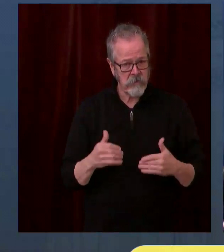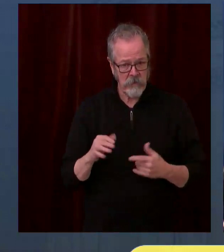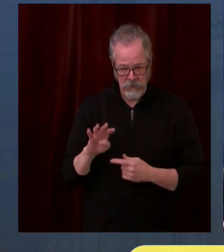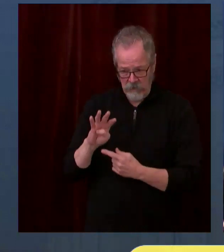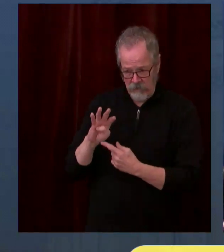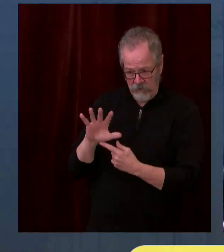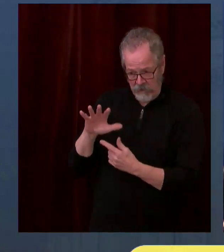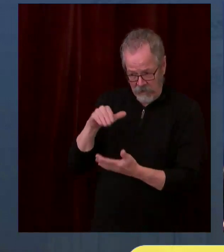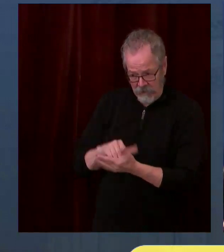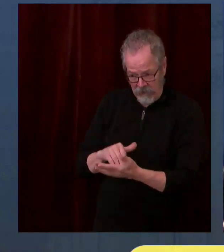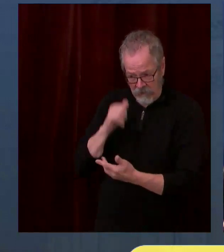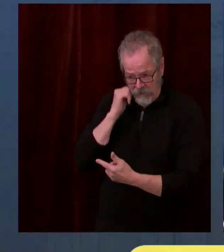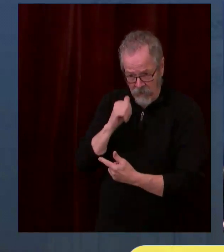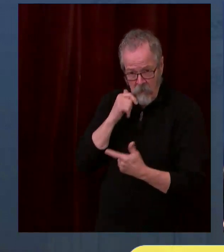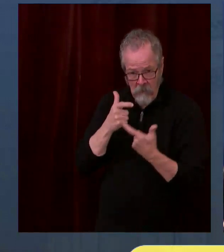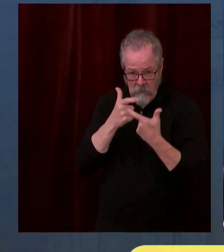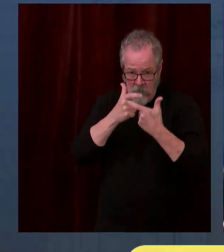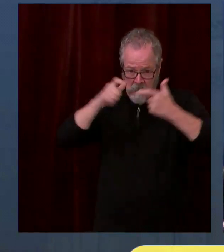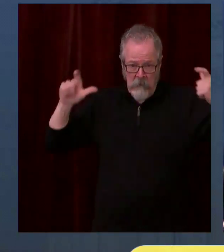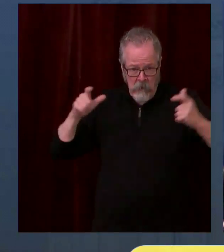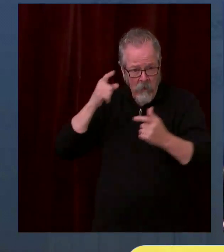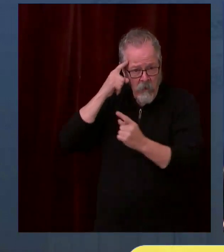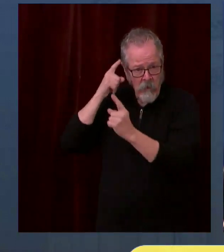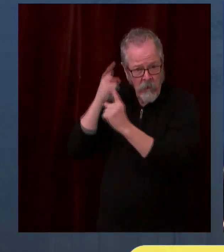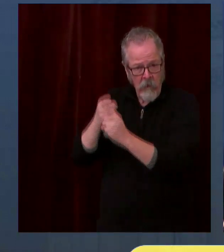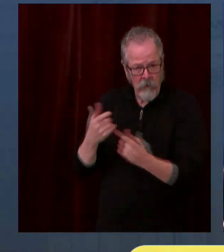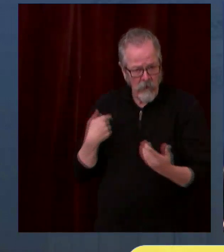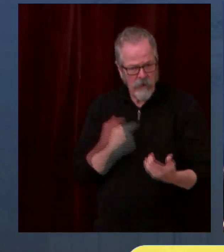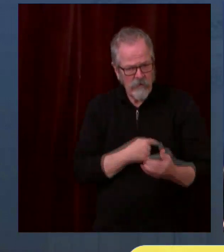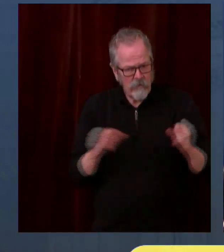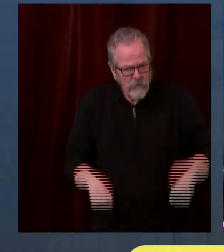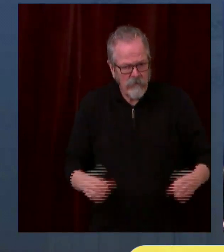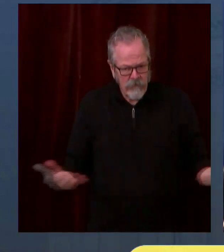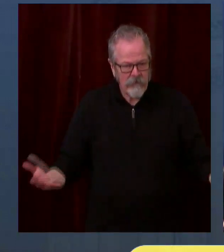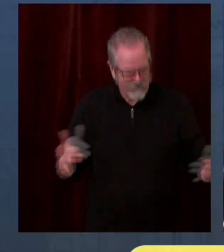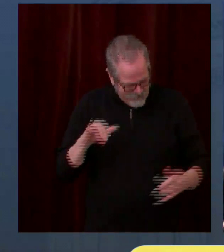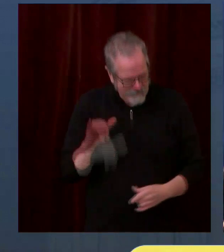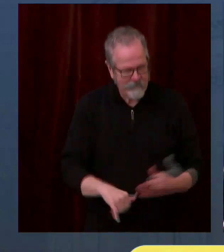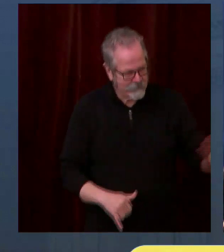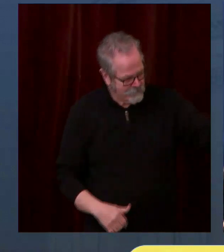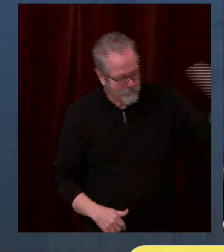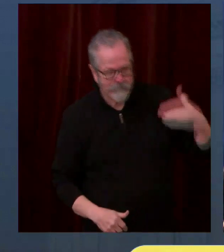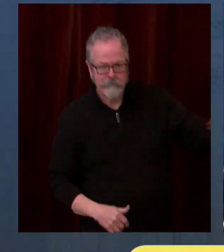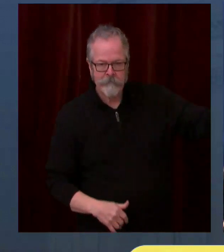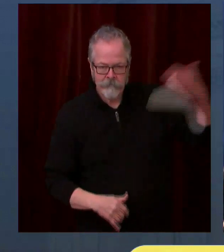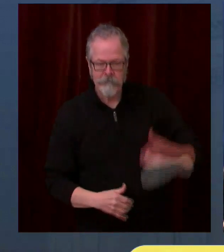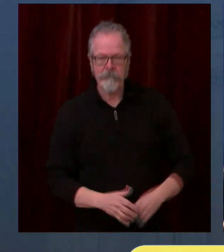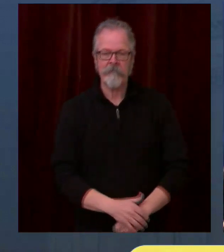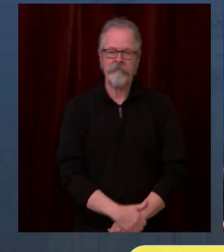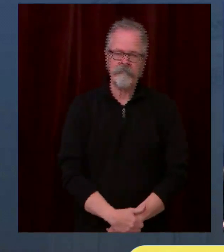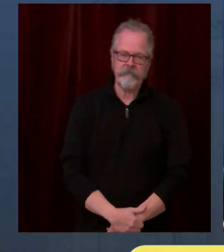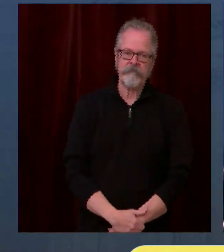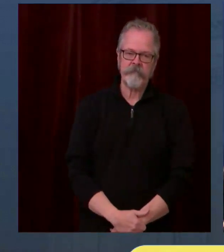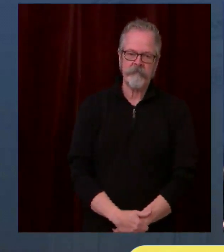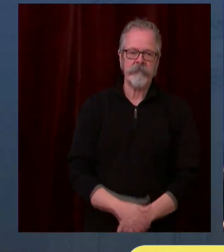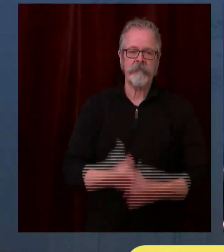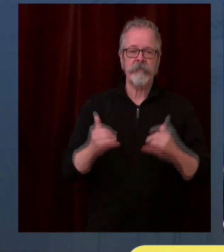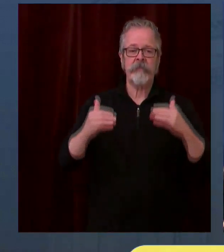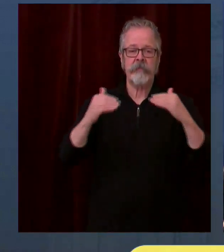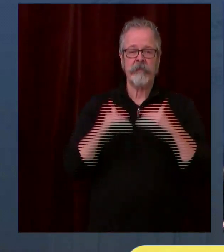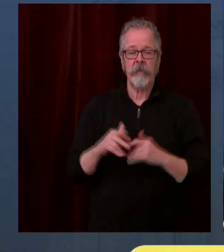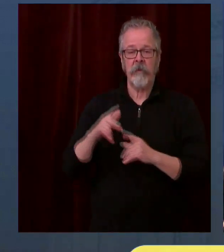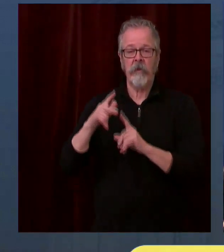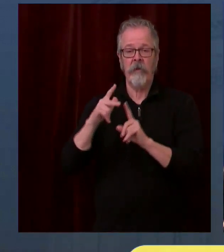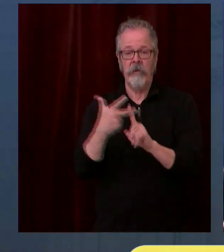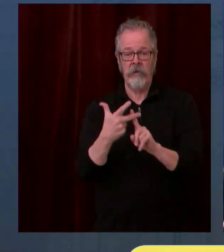Third, today, we're going to announce we're going to set up mass vaccination sites statewide, with additional